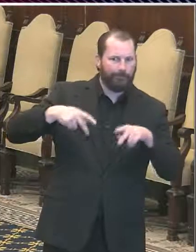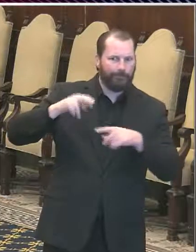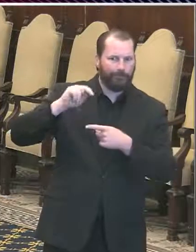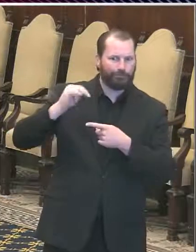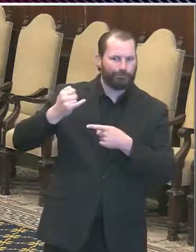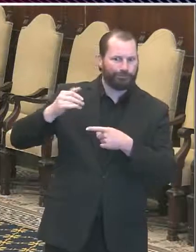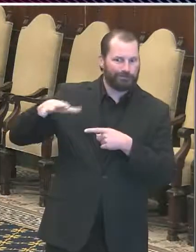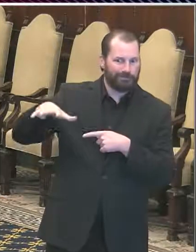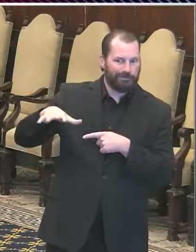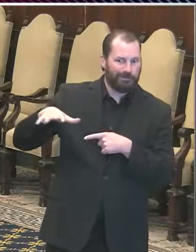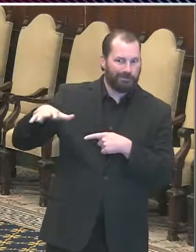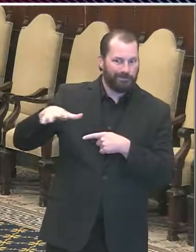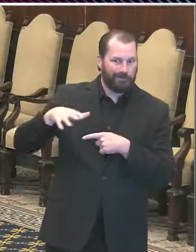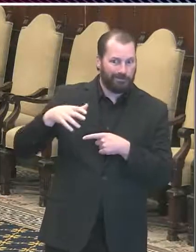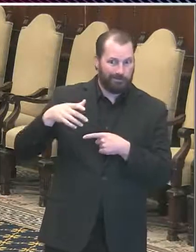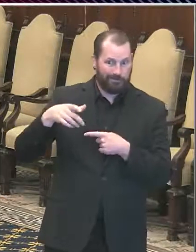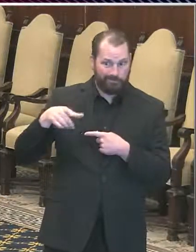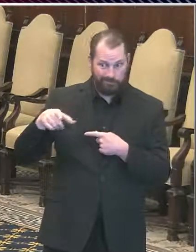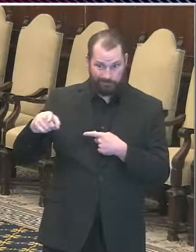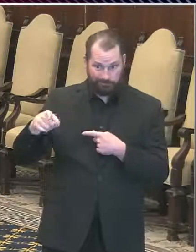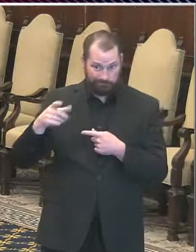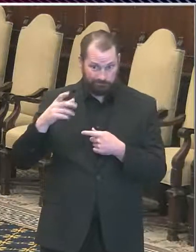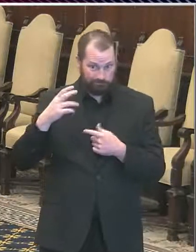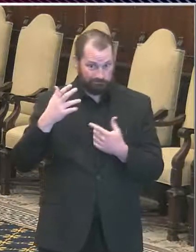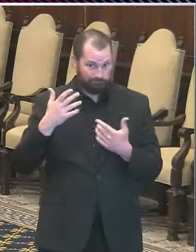was to try and, you know,